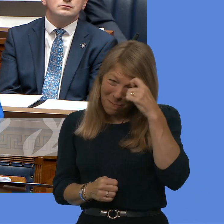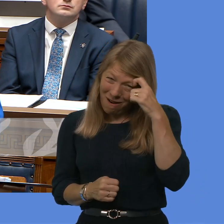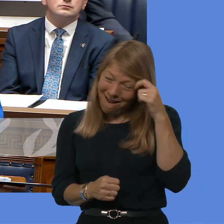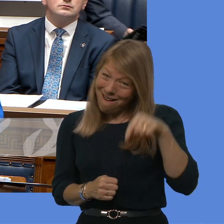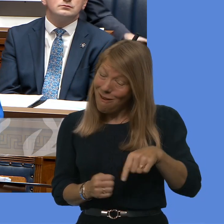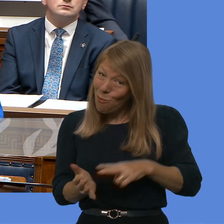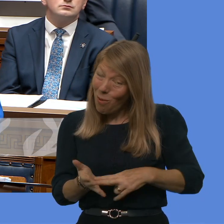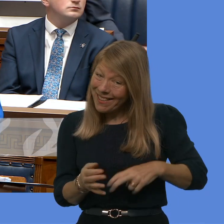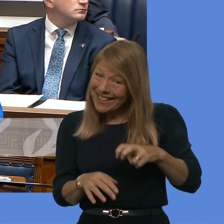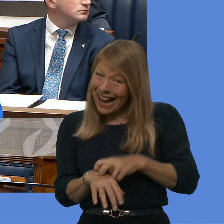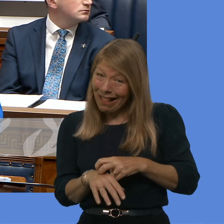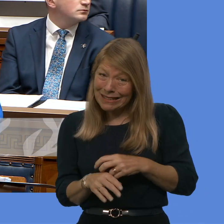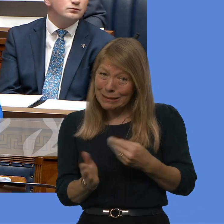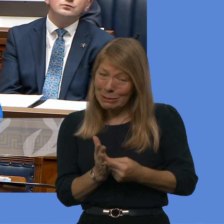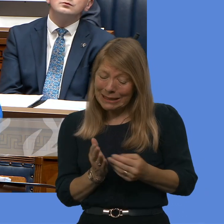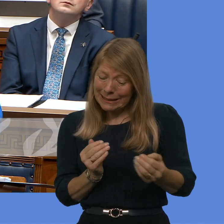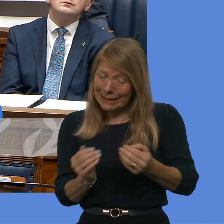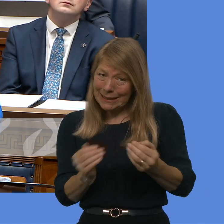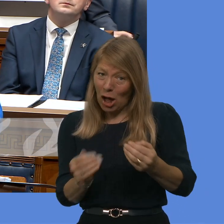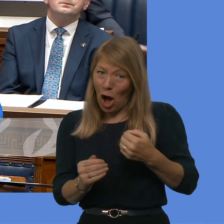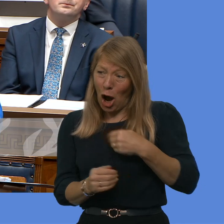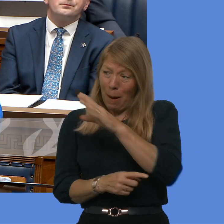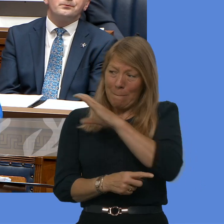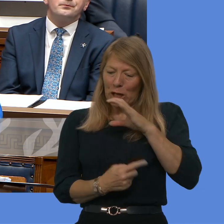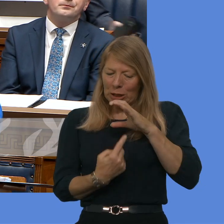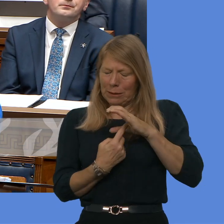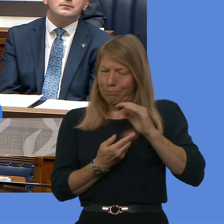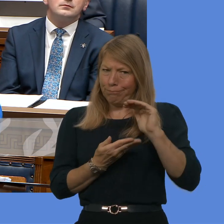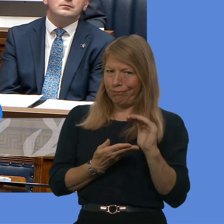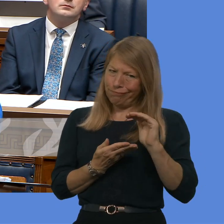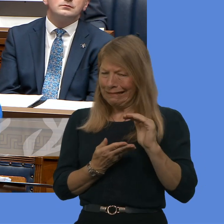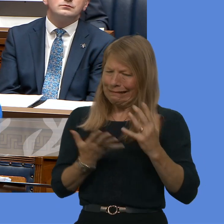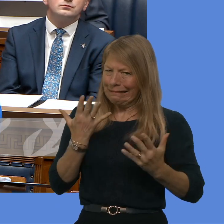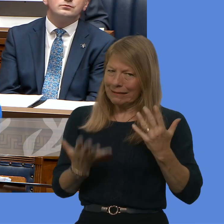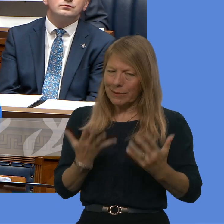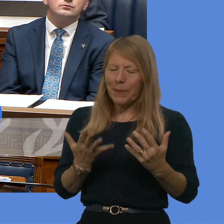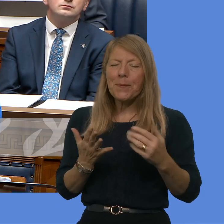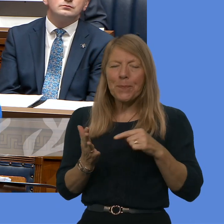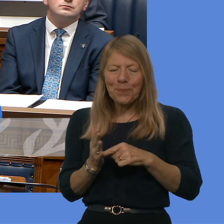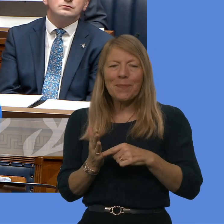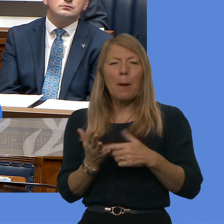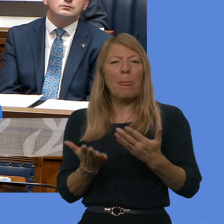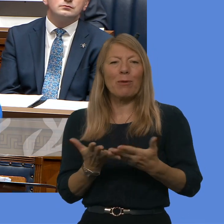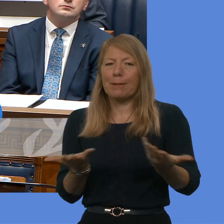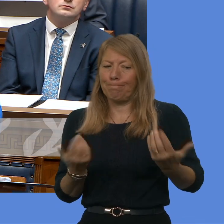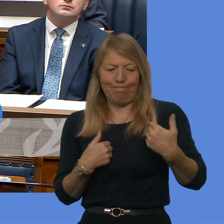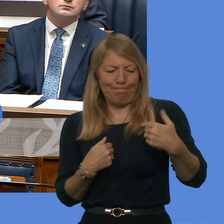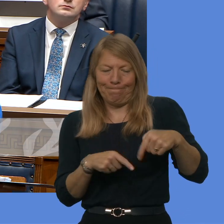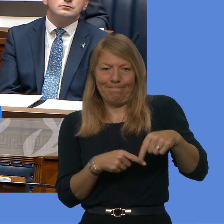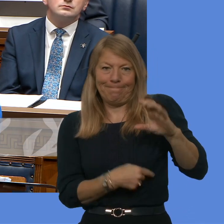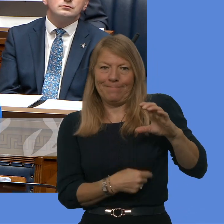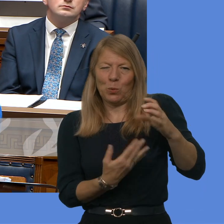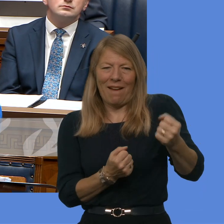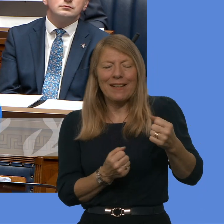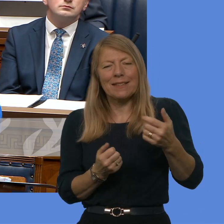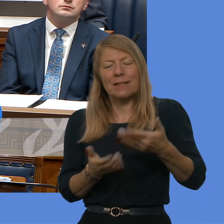and how difficult the Northern Ireland budget is. Therefore, this is a matter for the UK Government in terms of ongoing discussions,